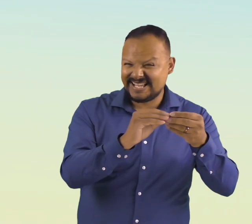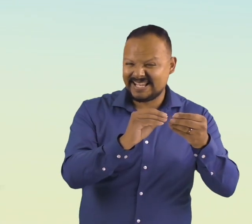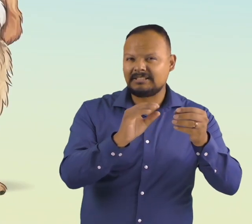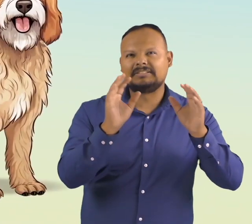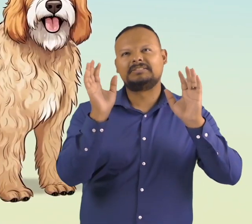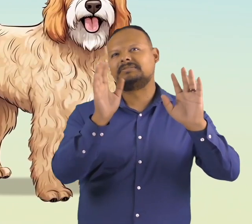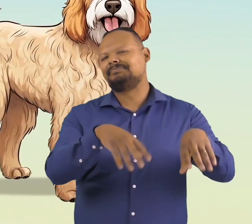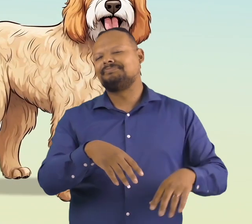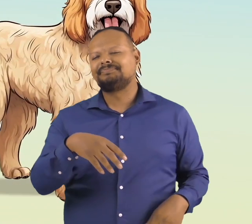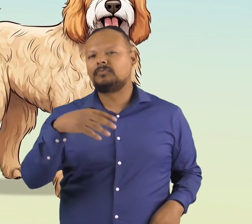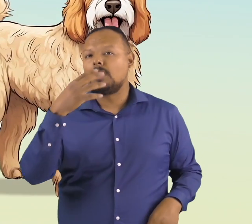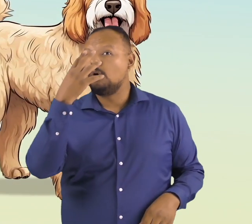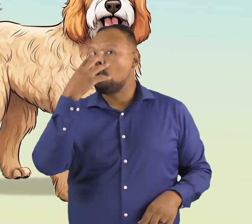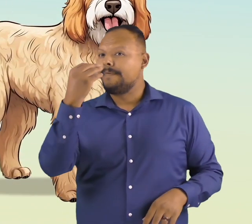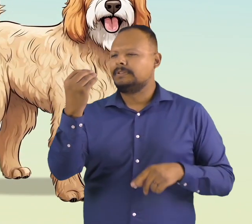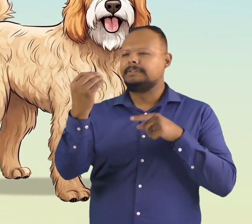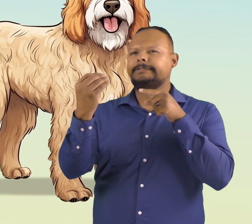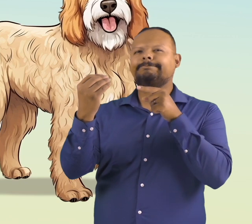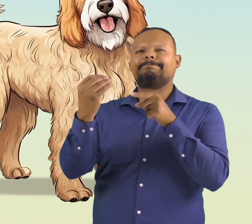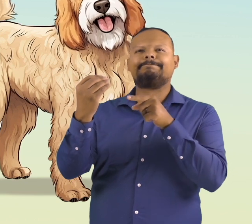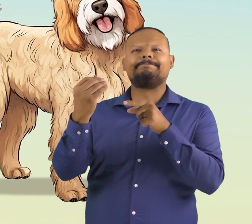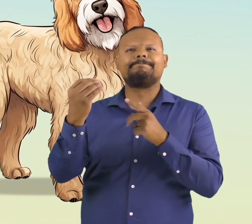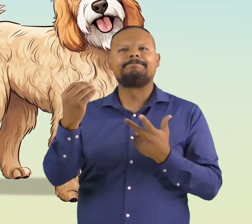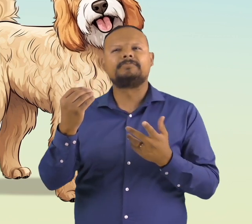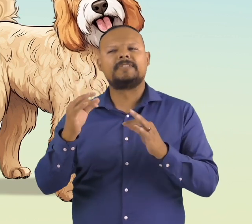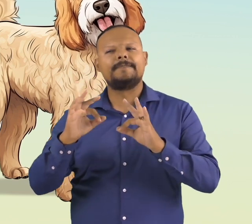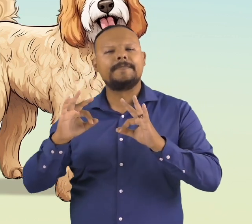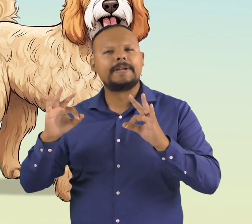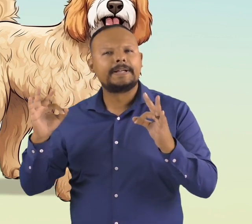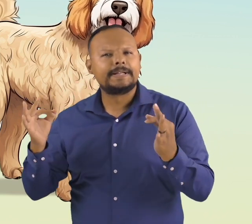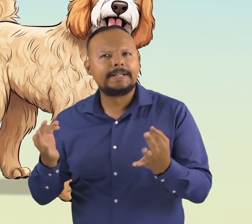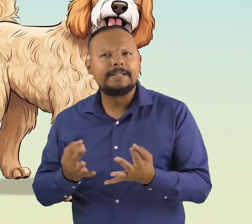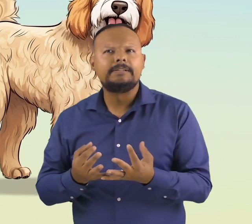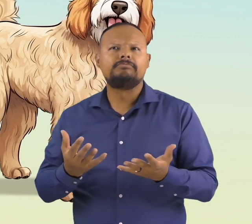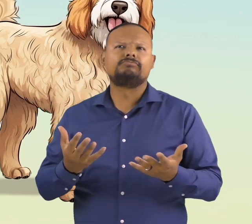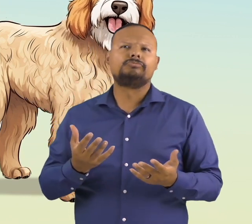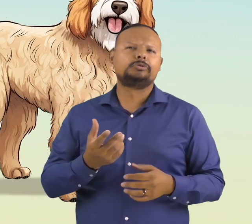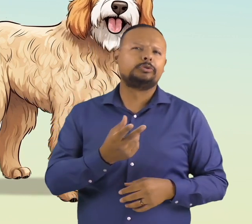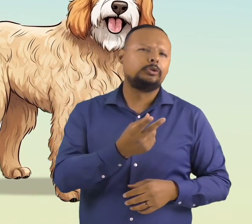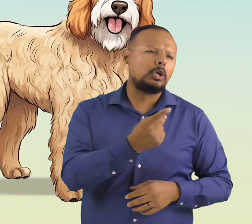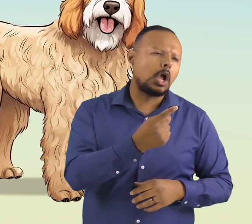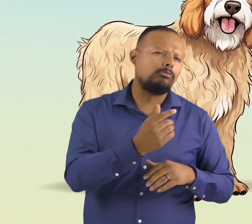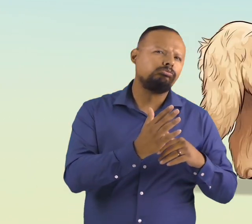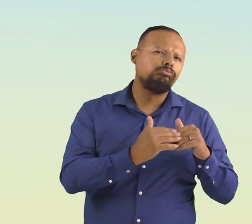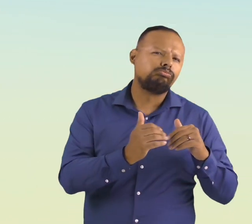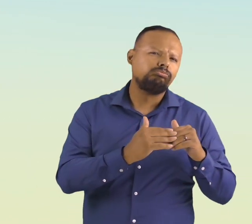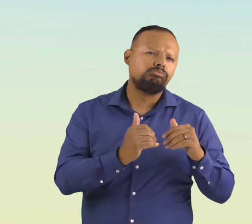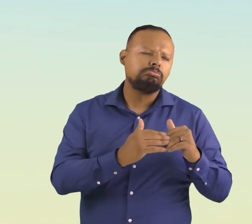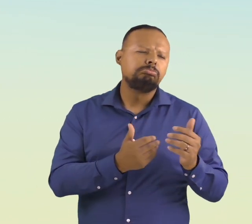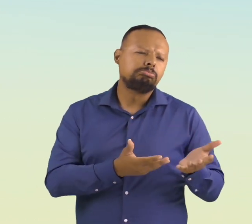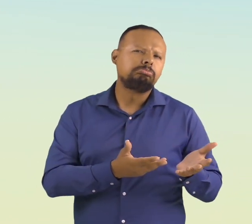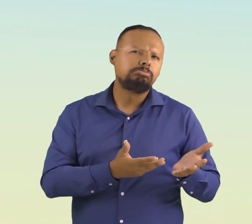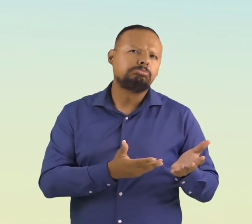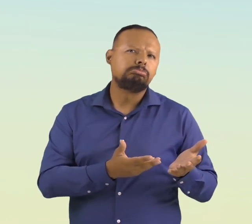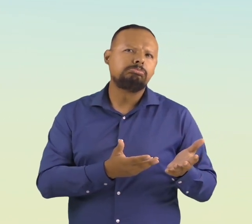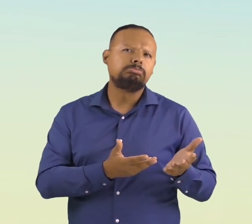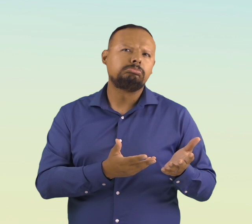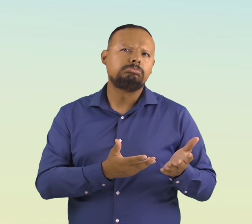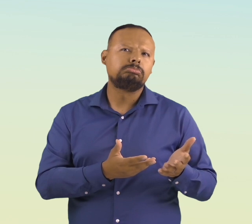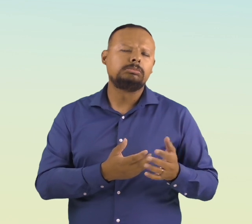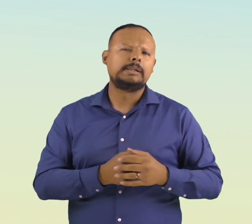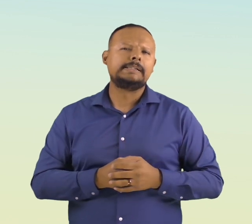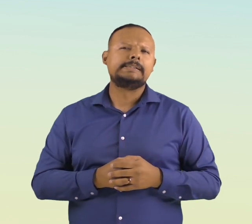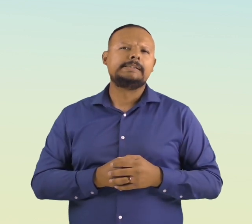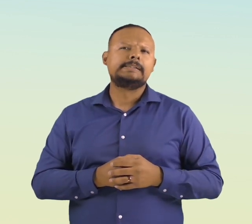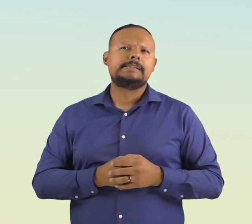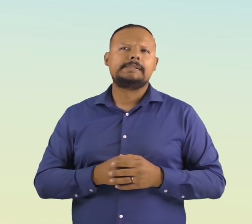A wolf is the ancestor of our domesticated, kept as a pet, dog. From the tip of their